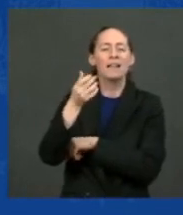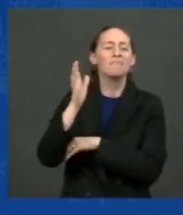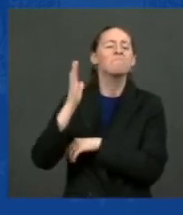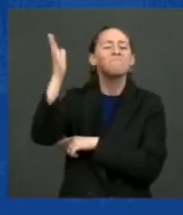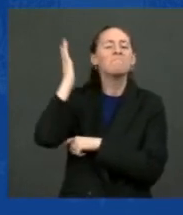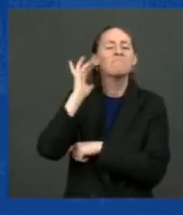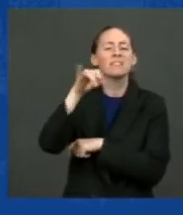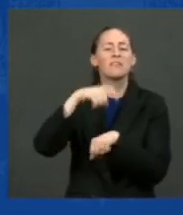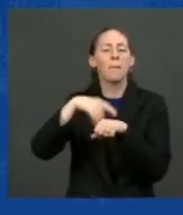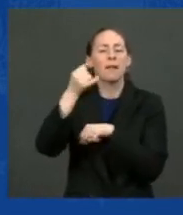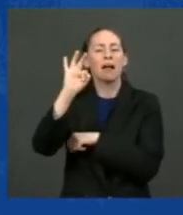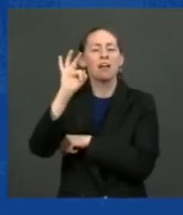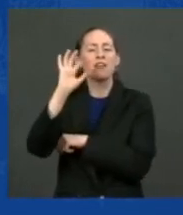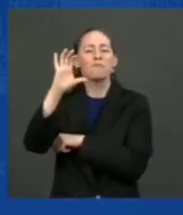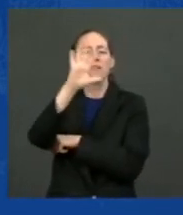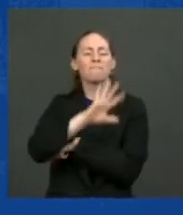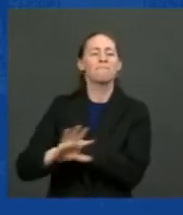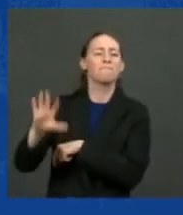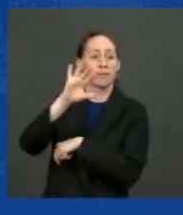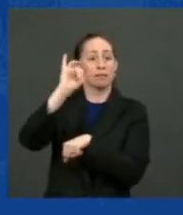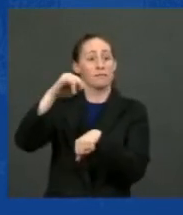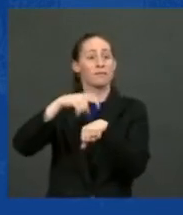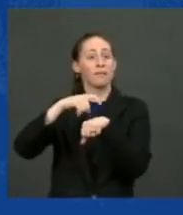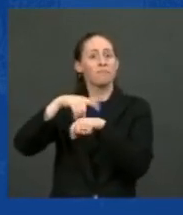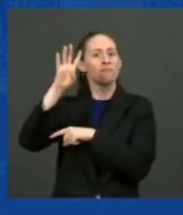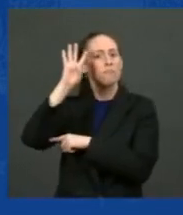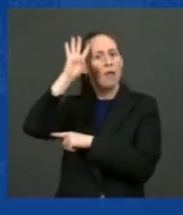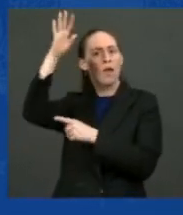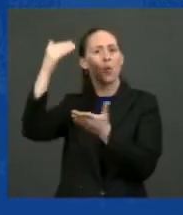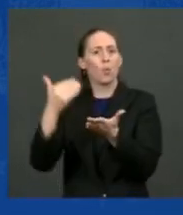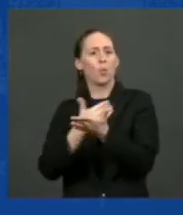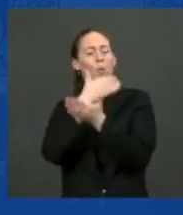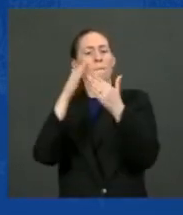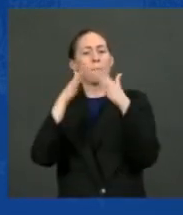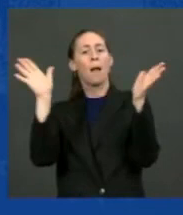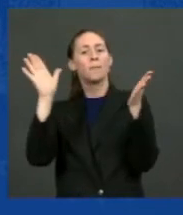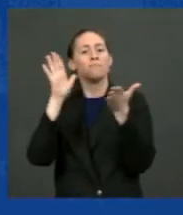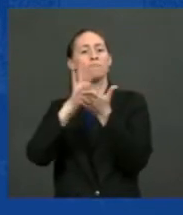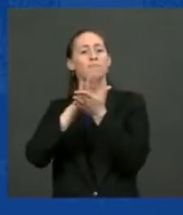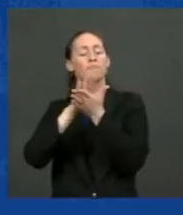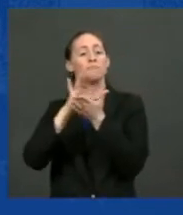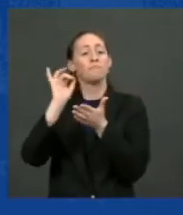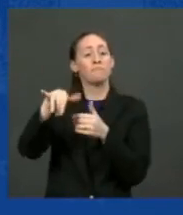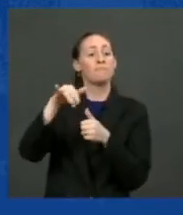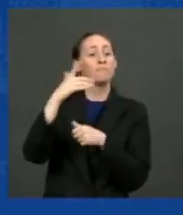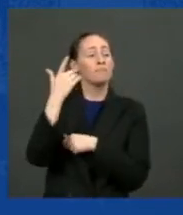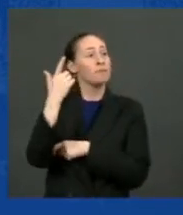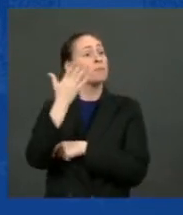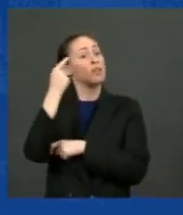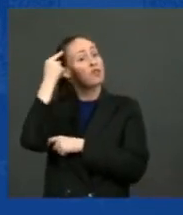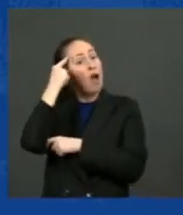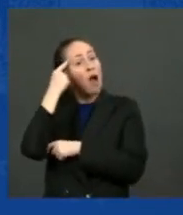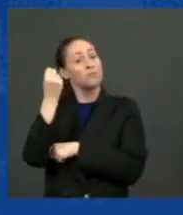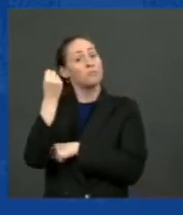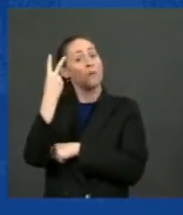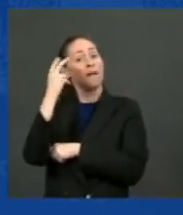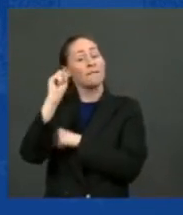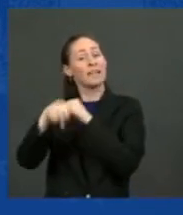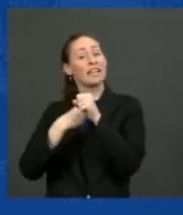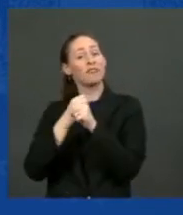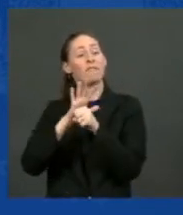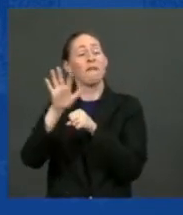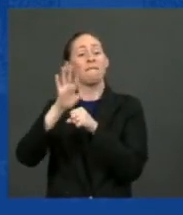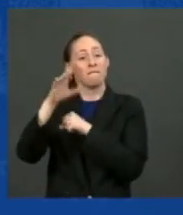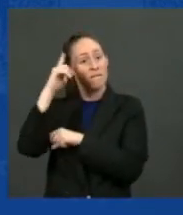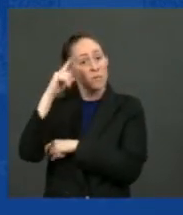education system. Is there any chance we'd say that we thought 12 years was enough in the 21st century? No. Just